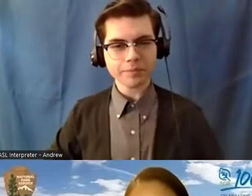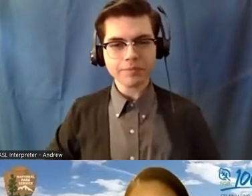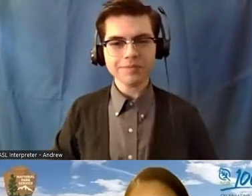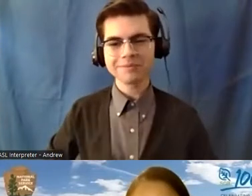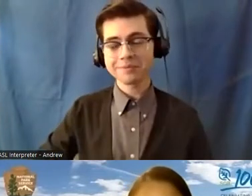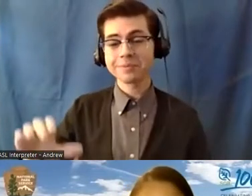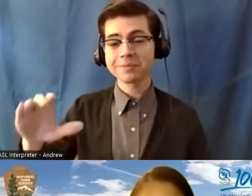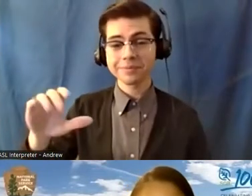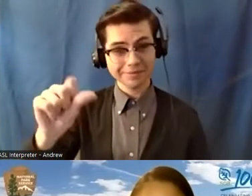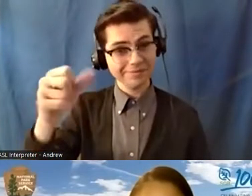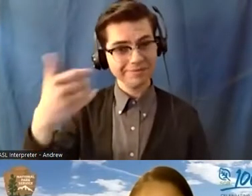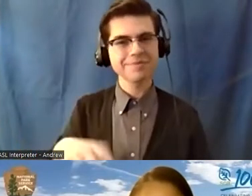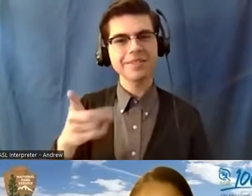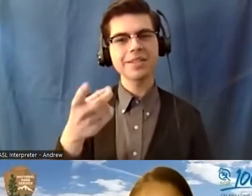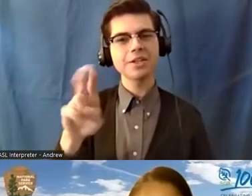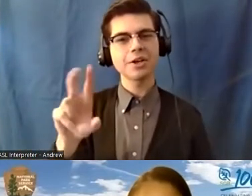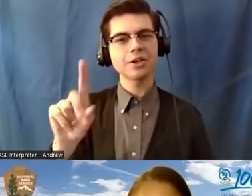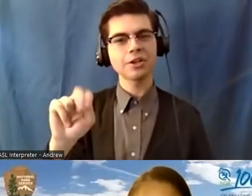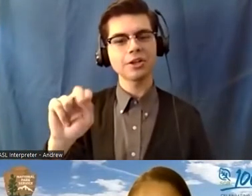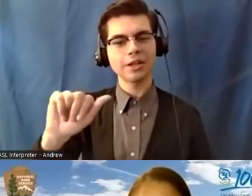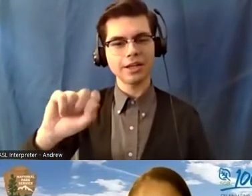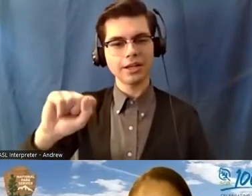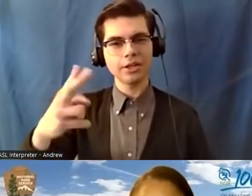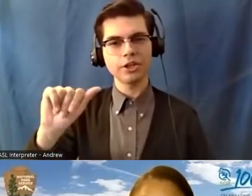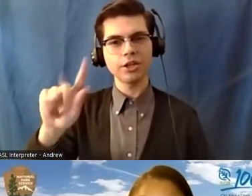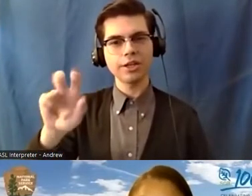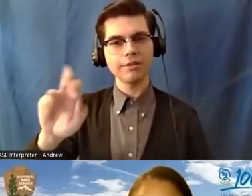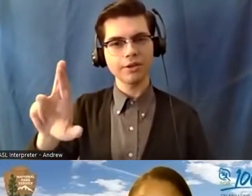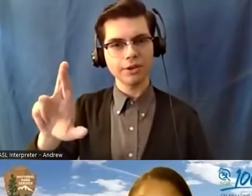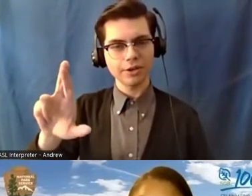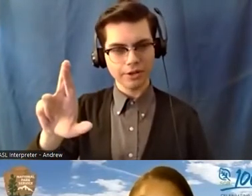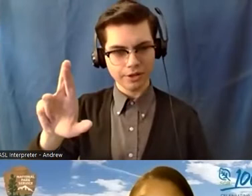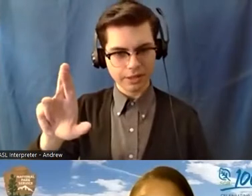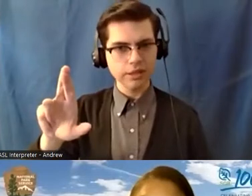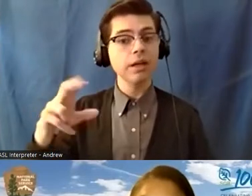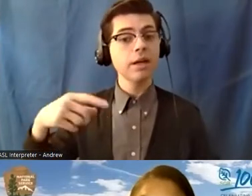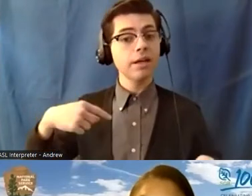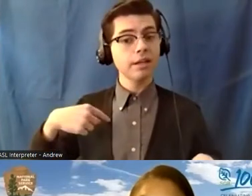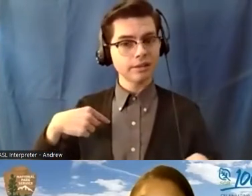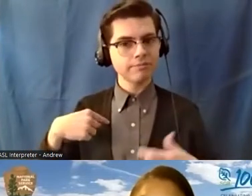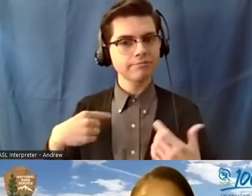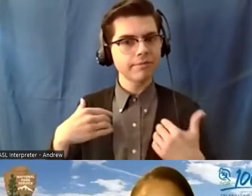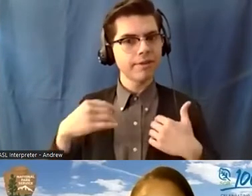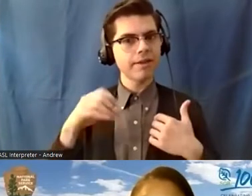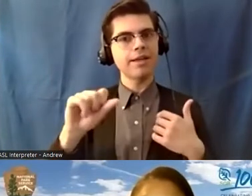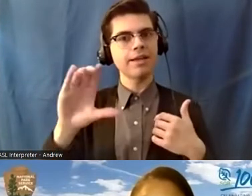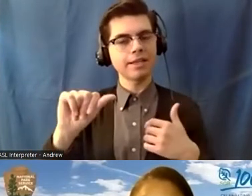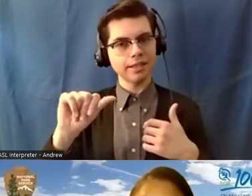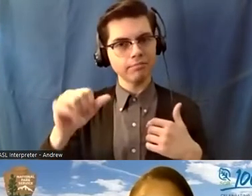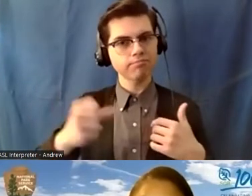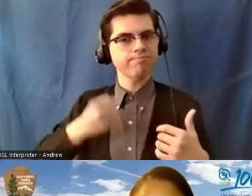Yes, my name is Dr. Donna Shaver. And I had my SCA appointment in